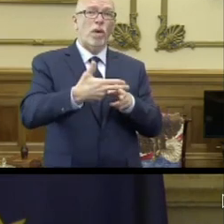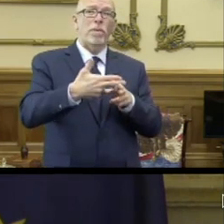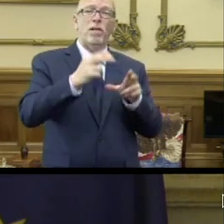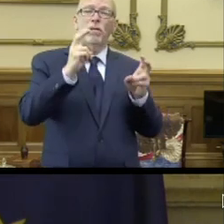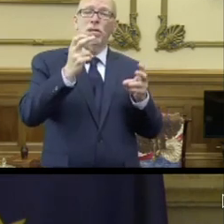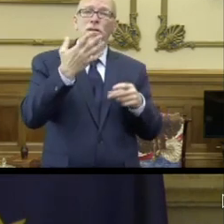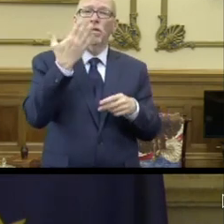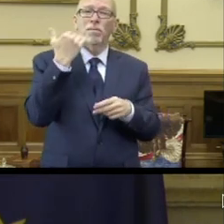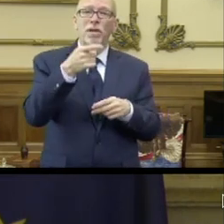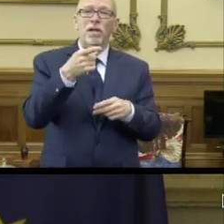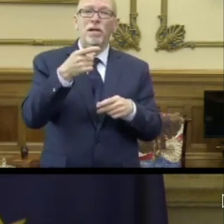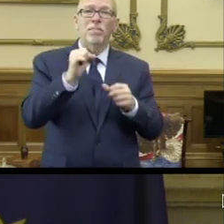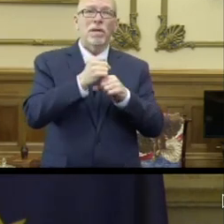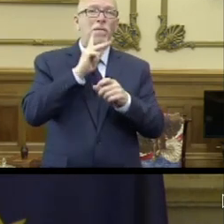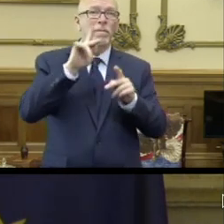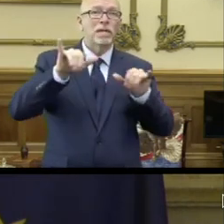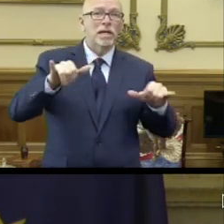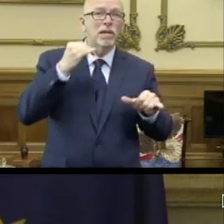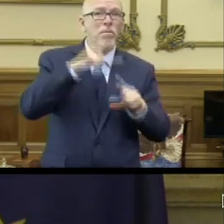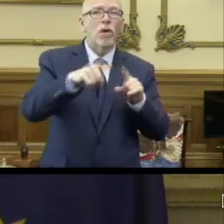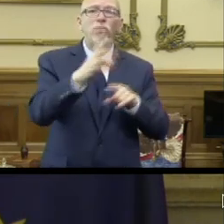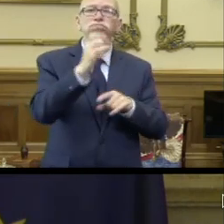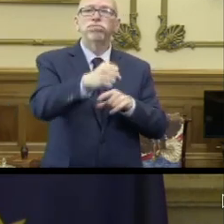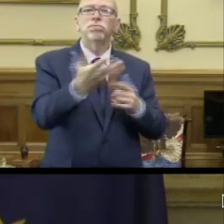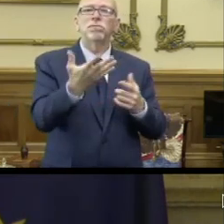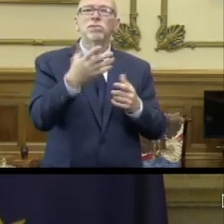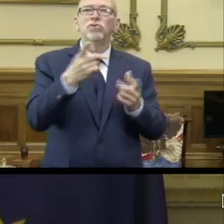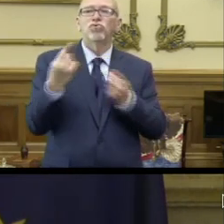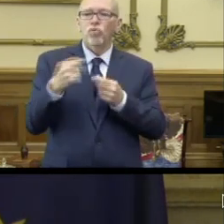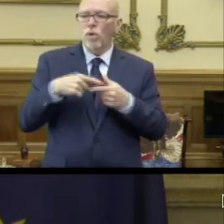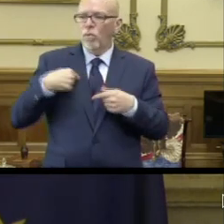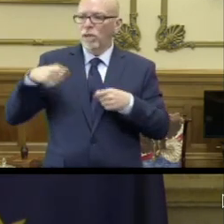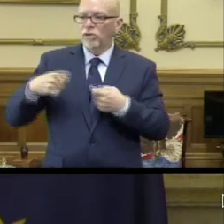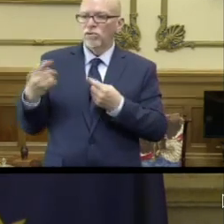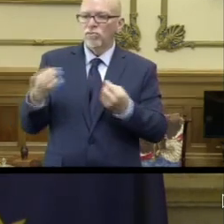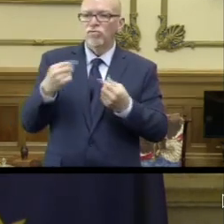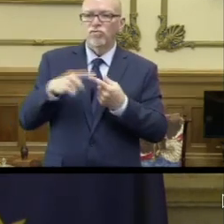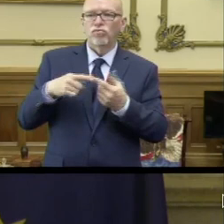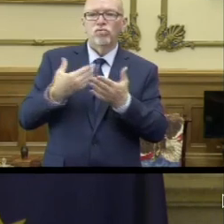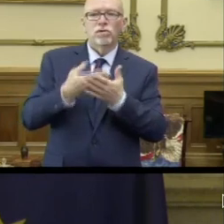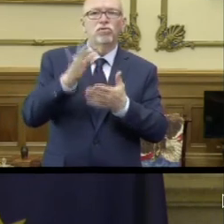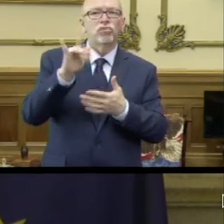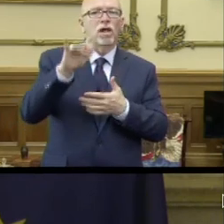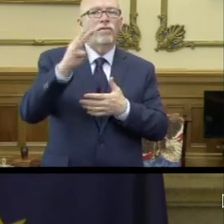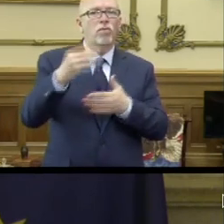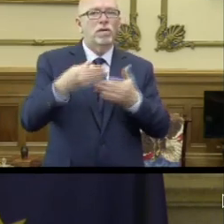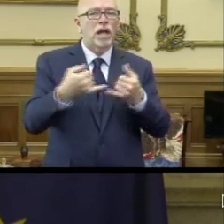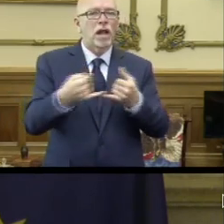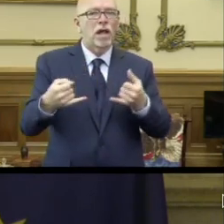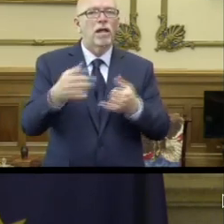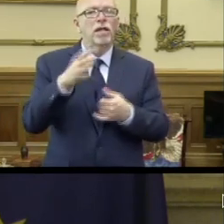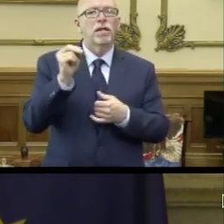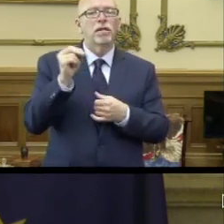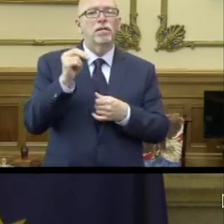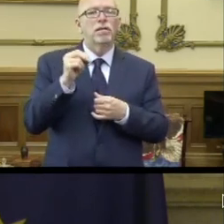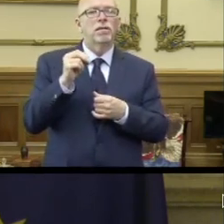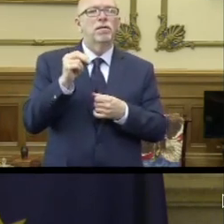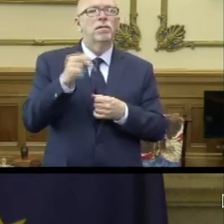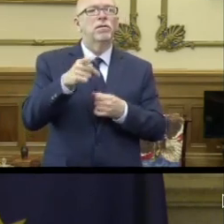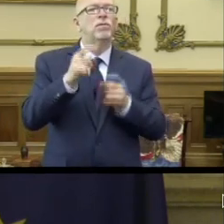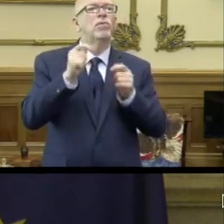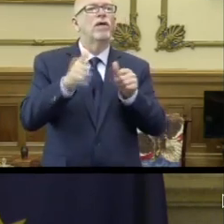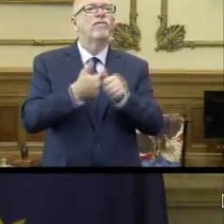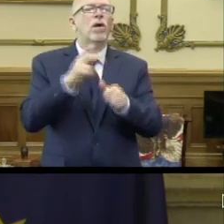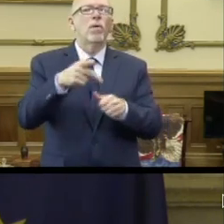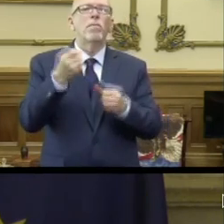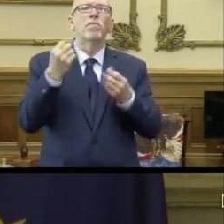to get Hoosiers to hunker down, do all the things that we need to do, to get to that July 4th deadline? And the quick follow